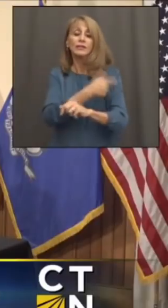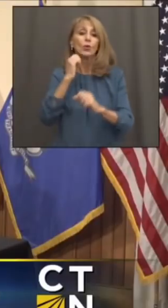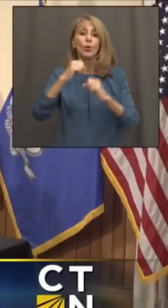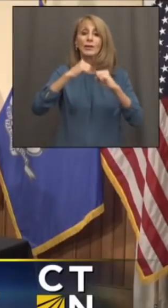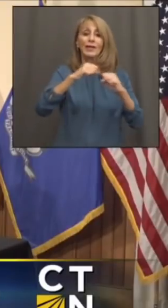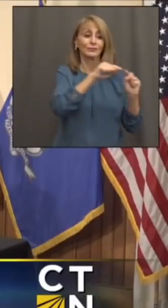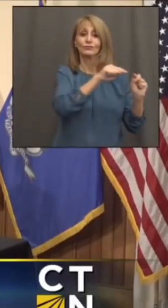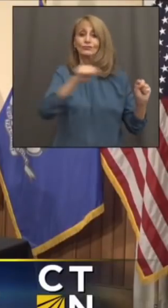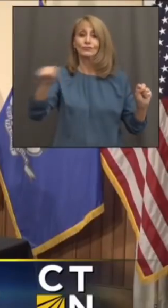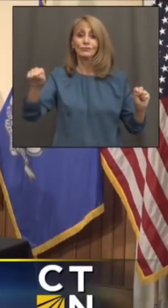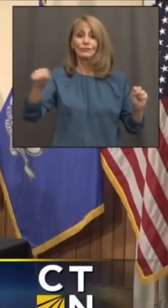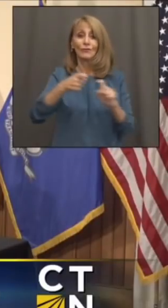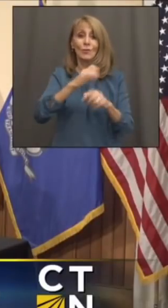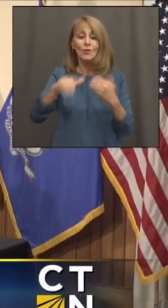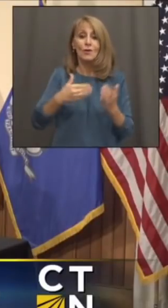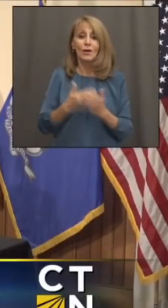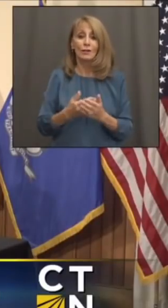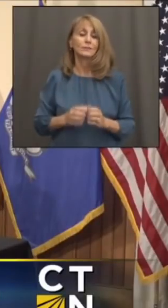Hearst, Connecticut Media.